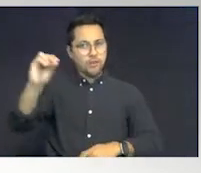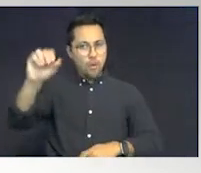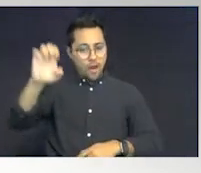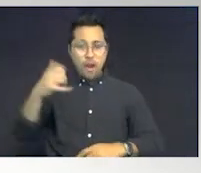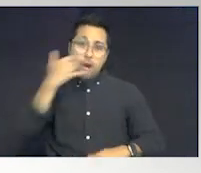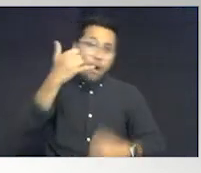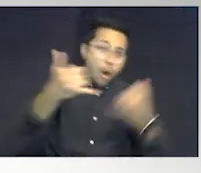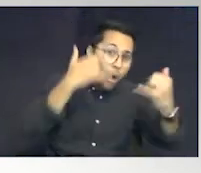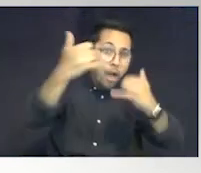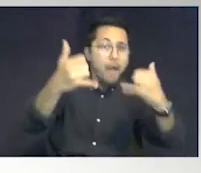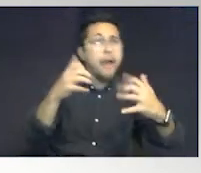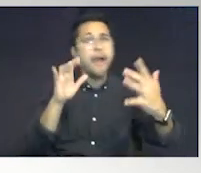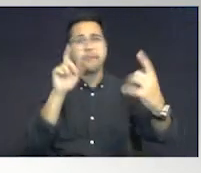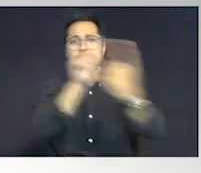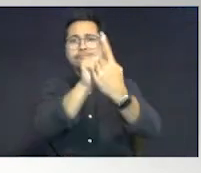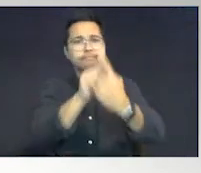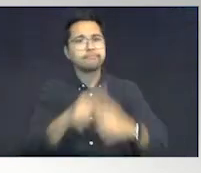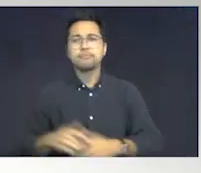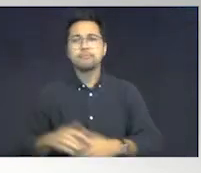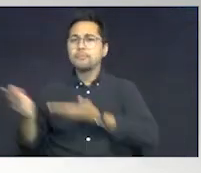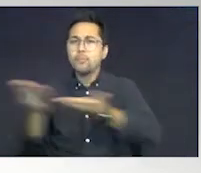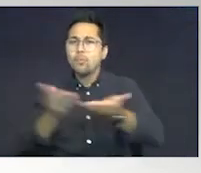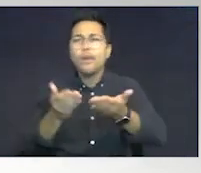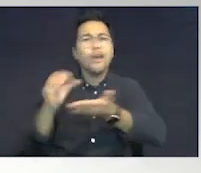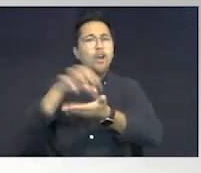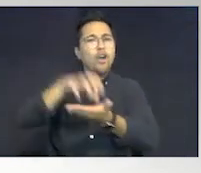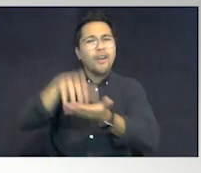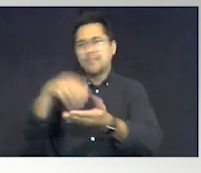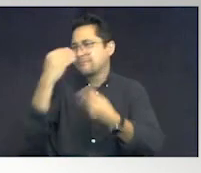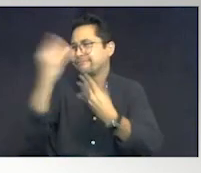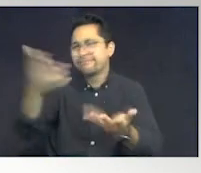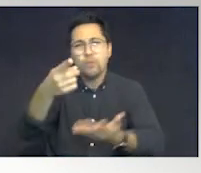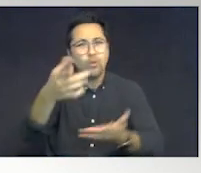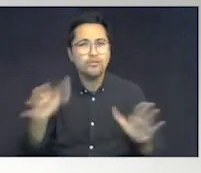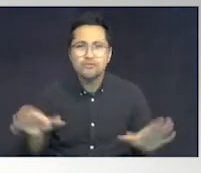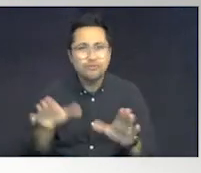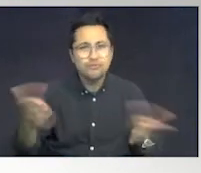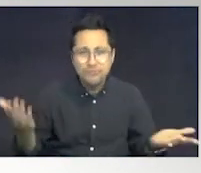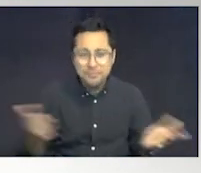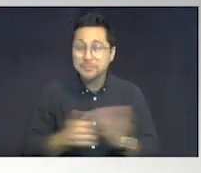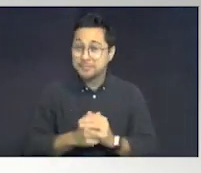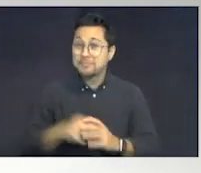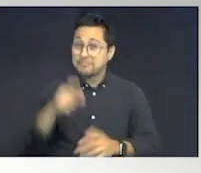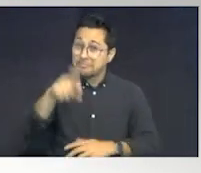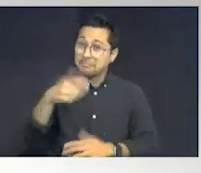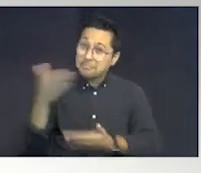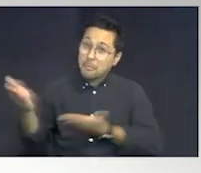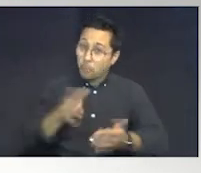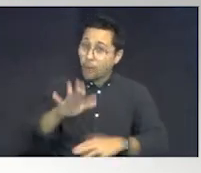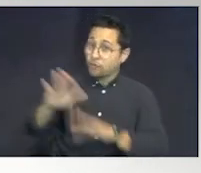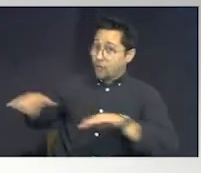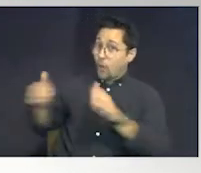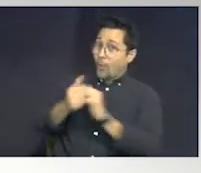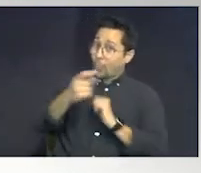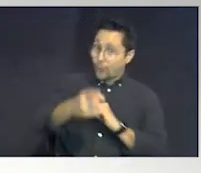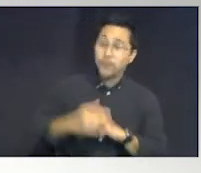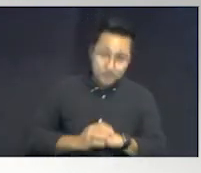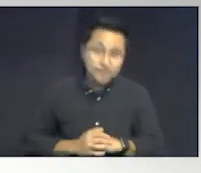them. Meet them. Bring cookies. I don't care what you do. You better bring your child with you.